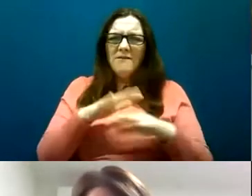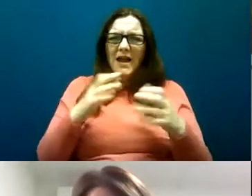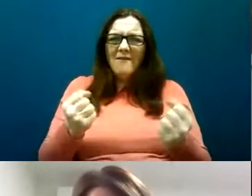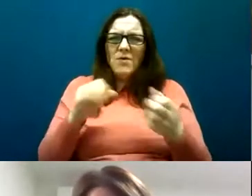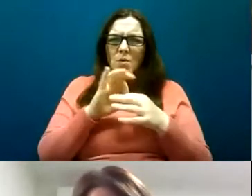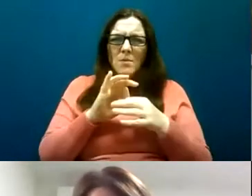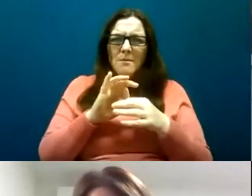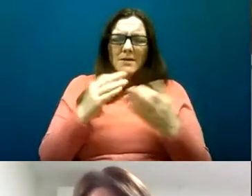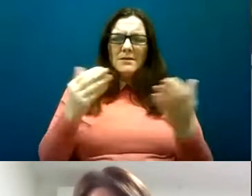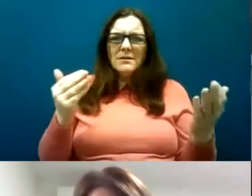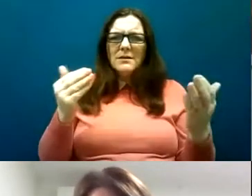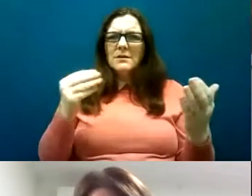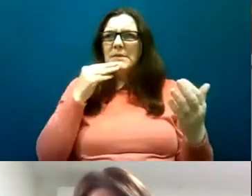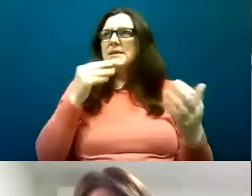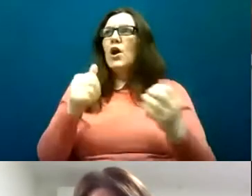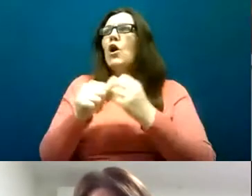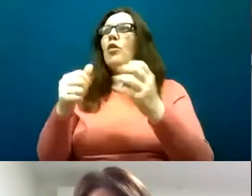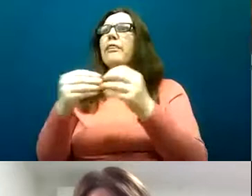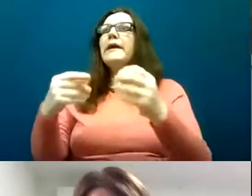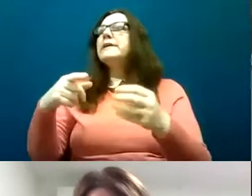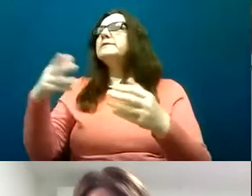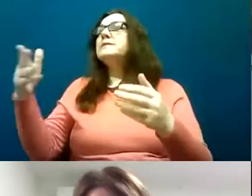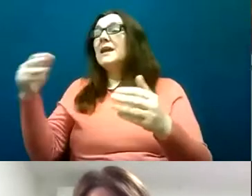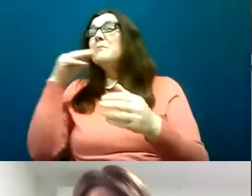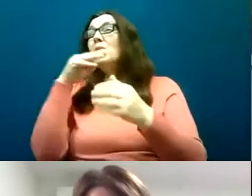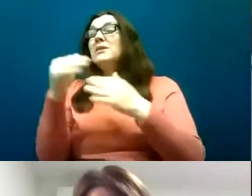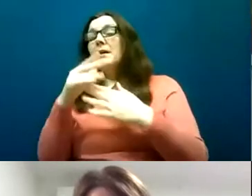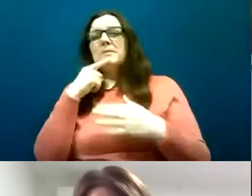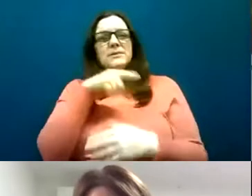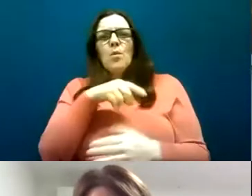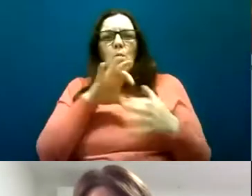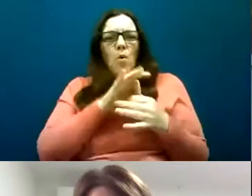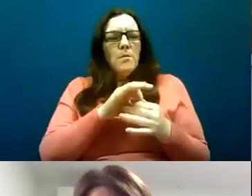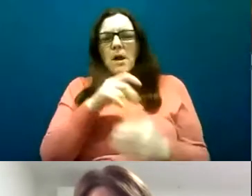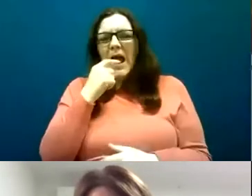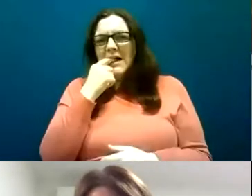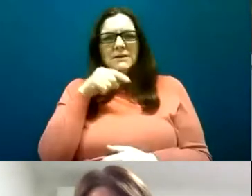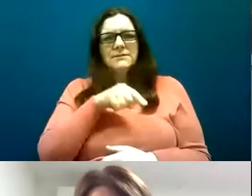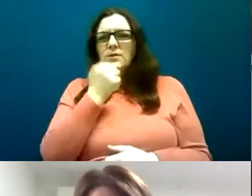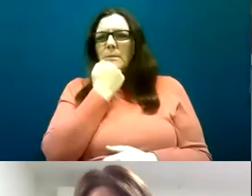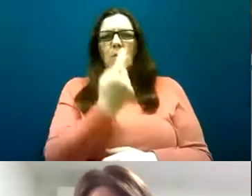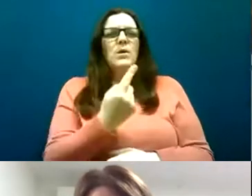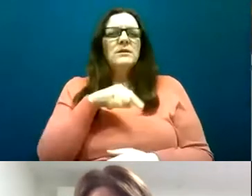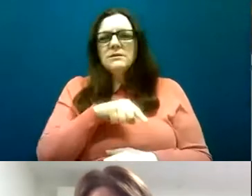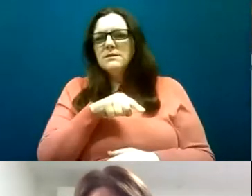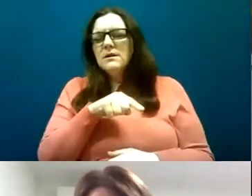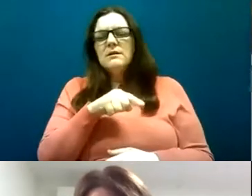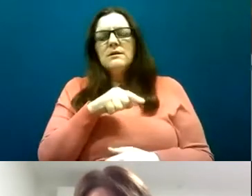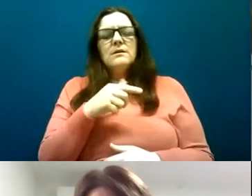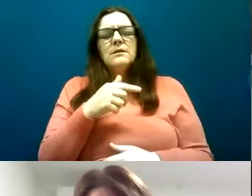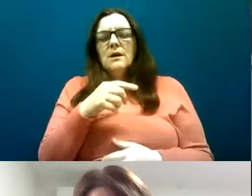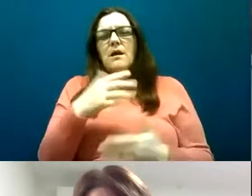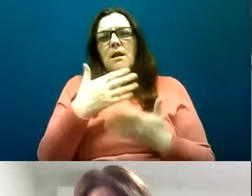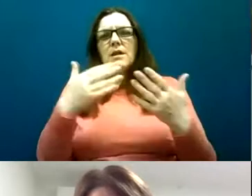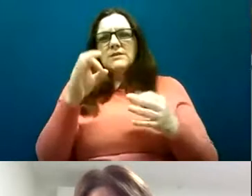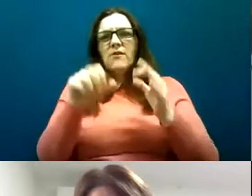above pretty much everything else and from that point of view I think a lot of policy certainly government policy at